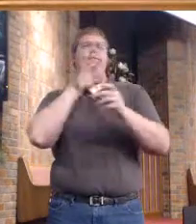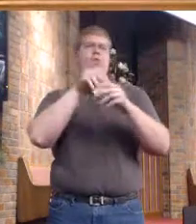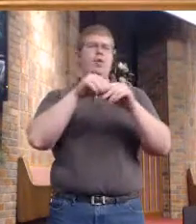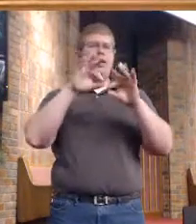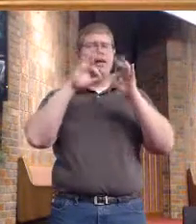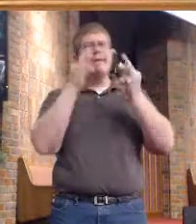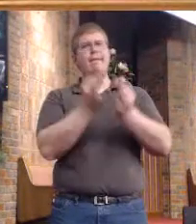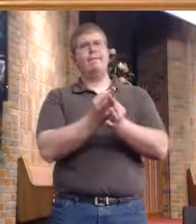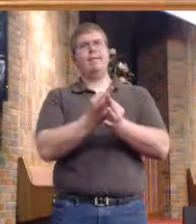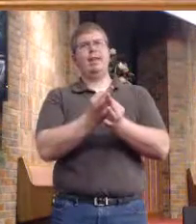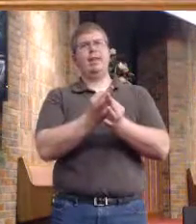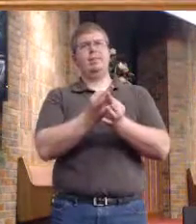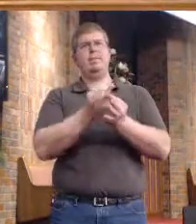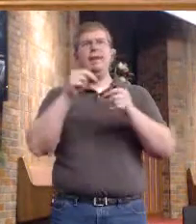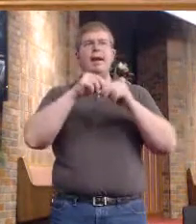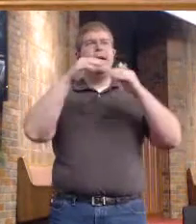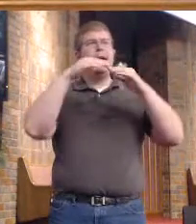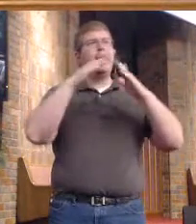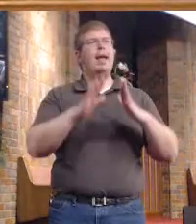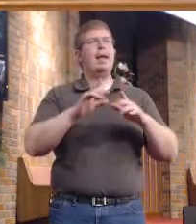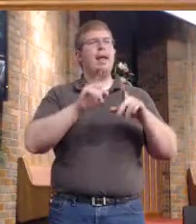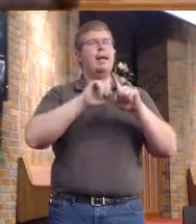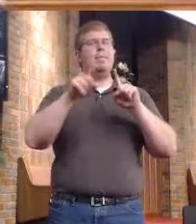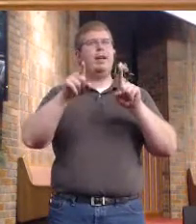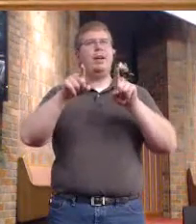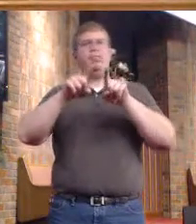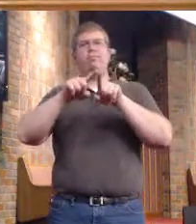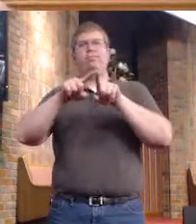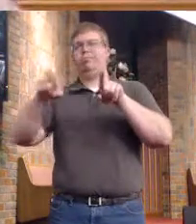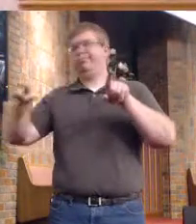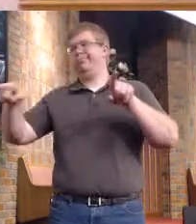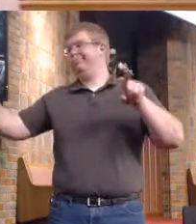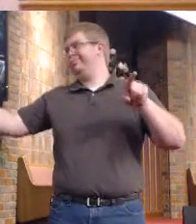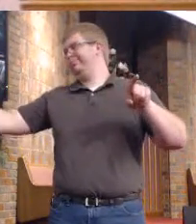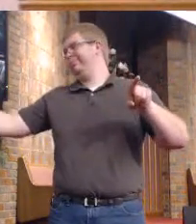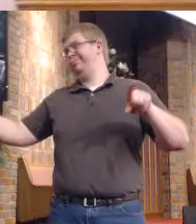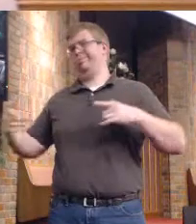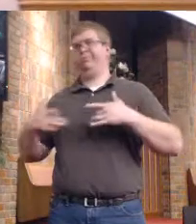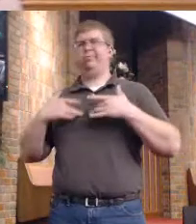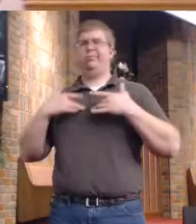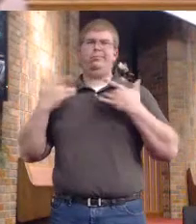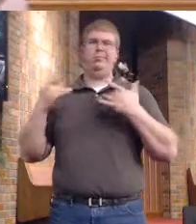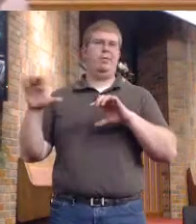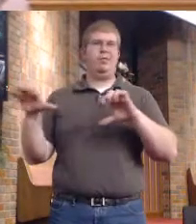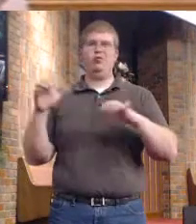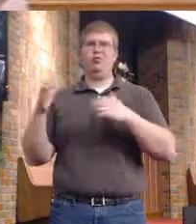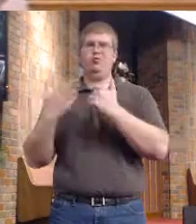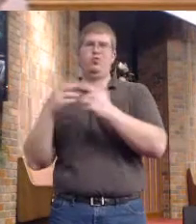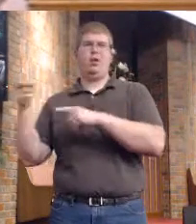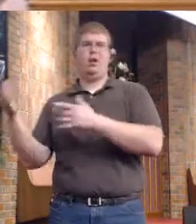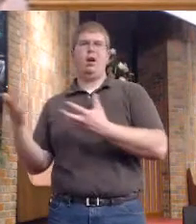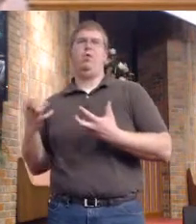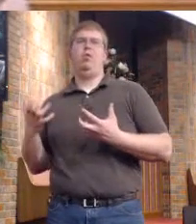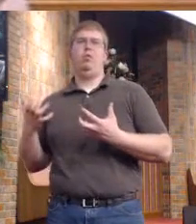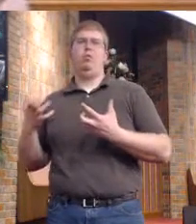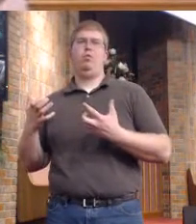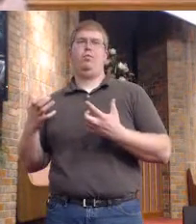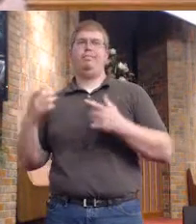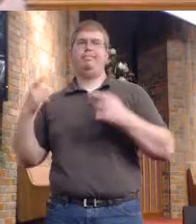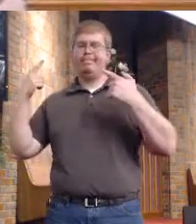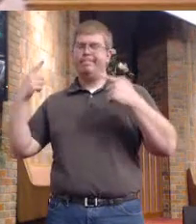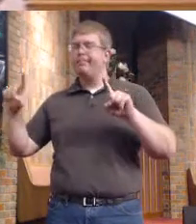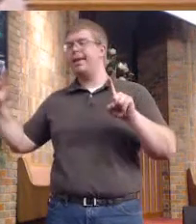father's household, but he goes off into riotous living. And after some time comes home,